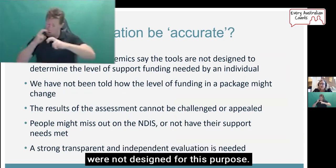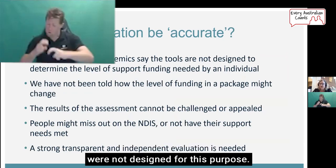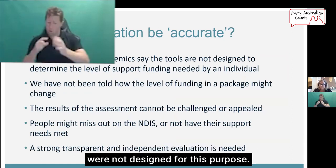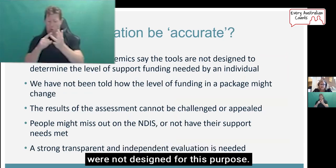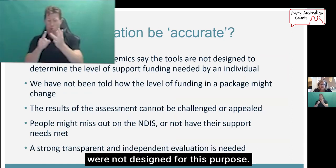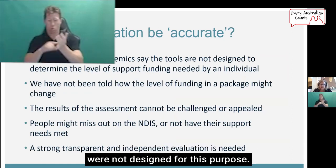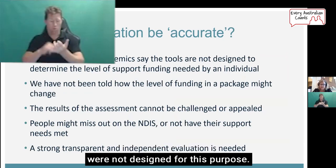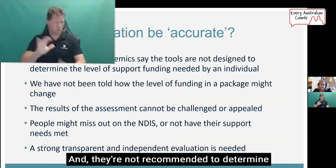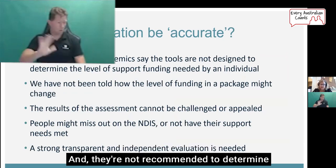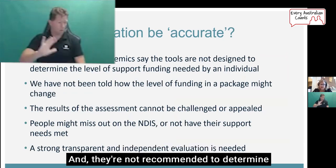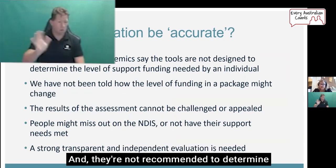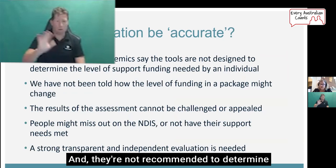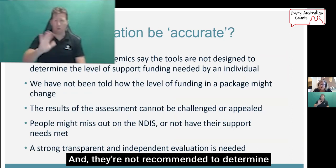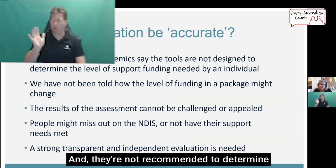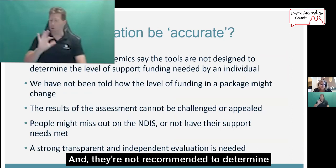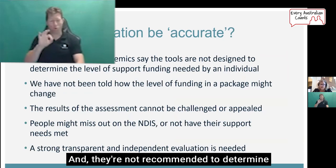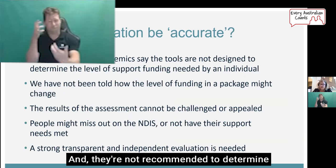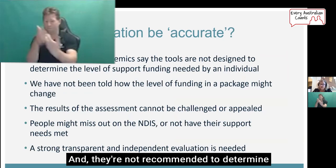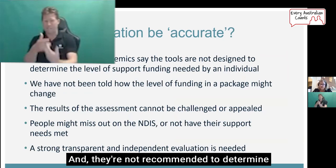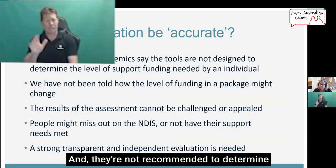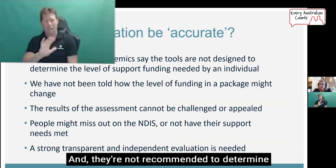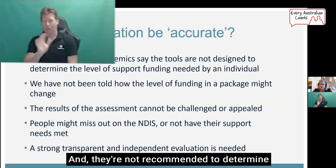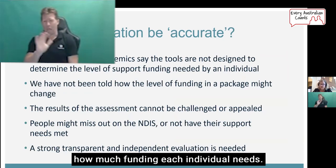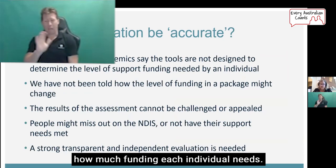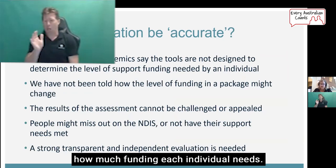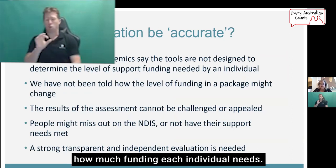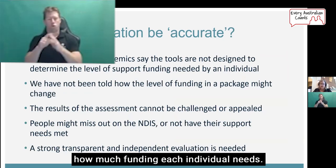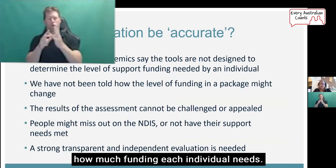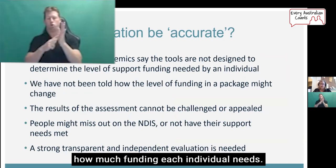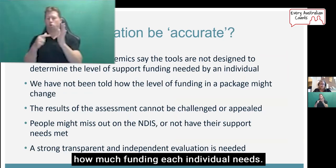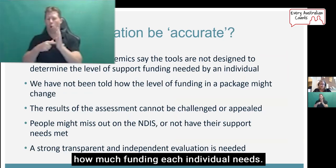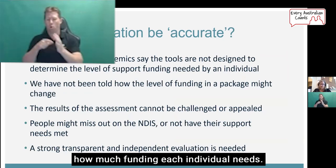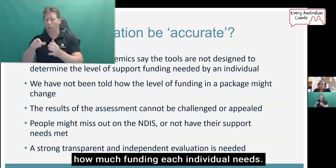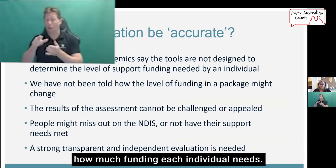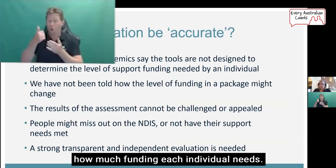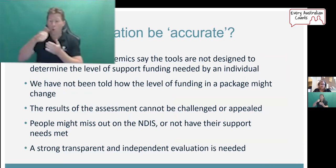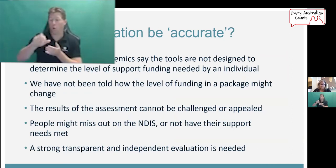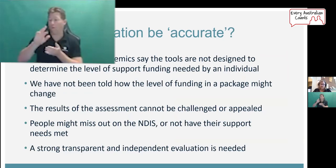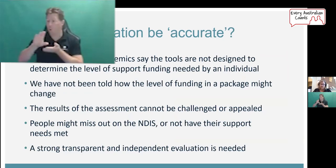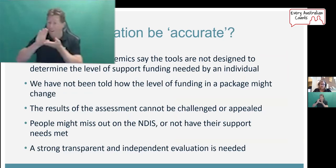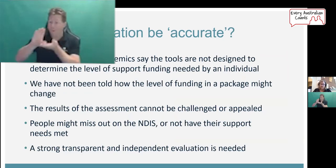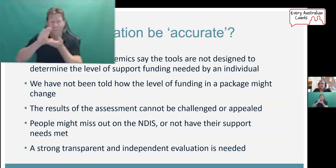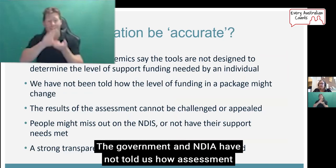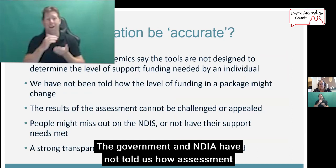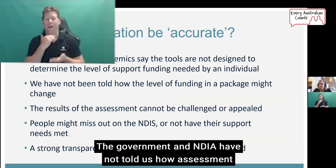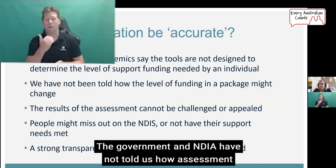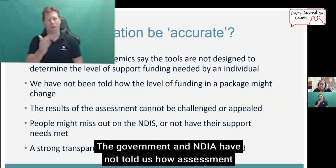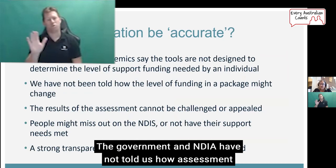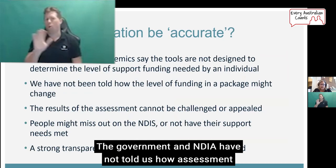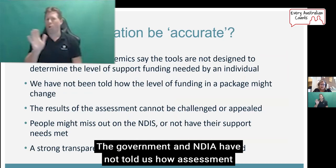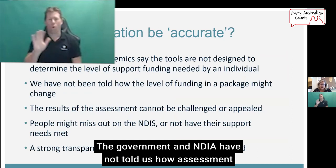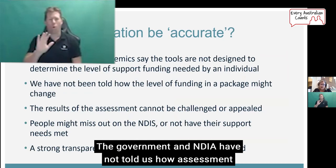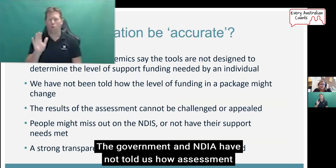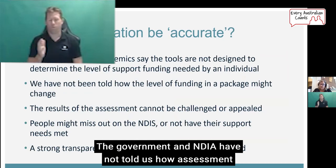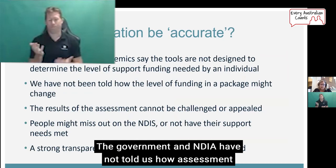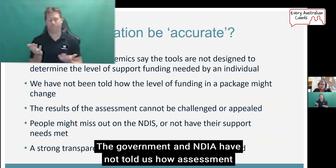designed for this purpose and they're not recommended to determine how much funding each individual needs. The Government and